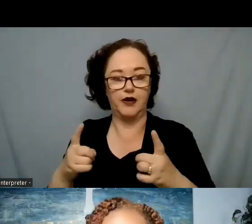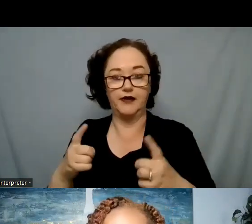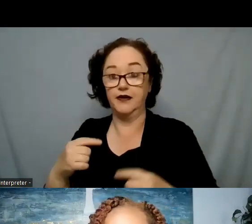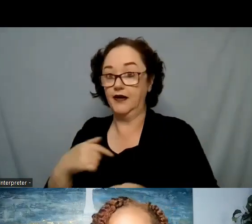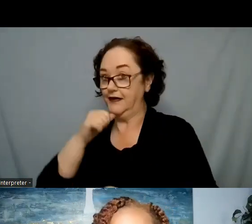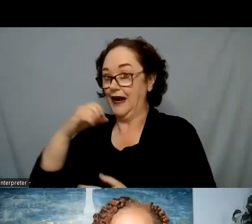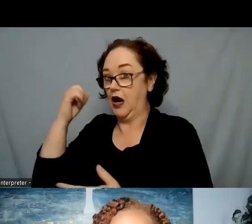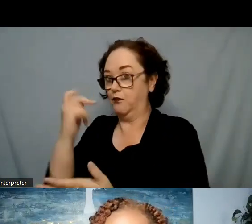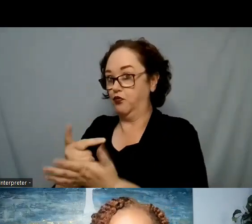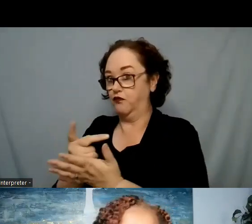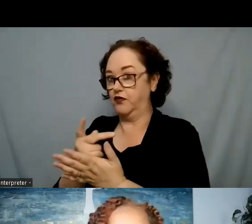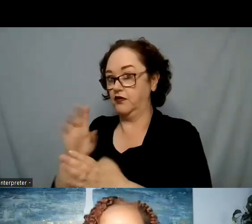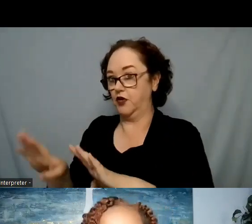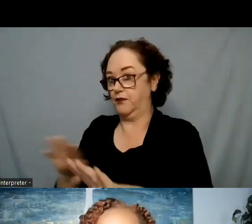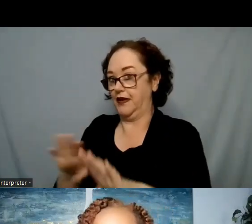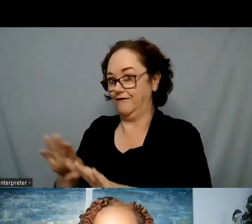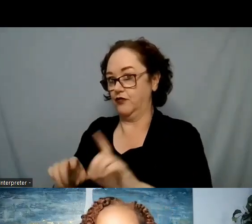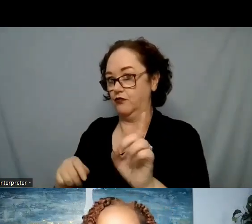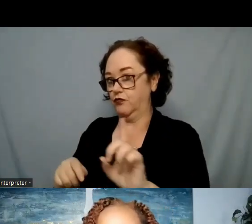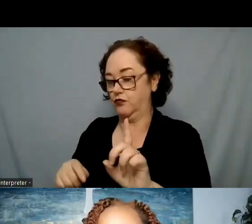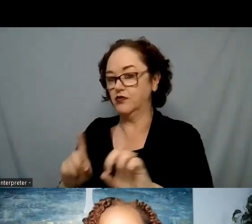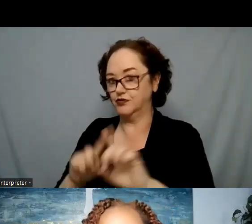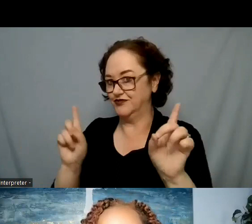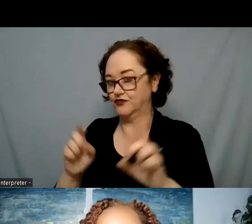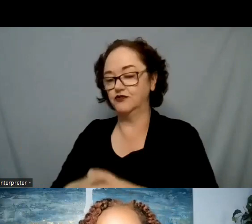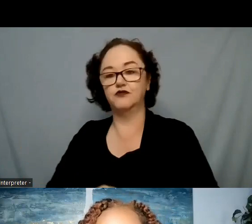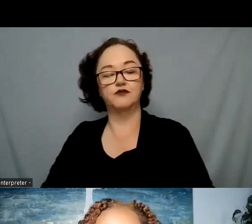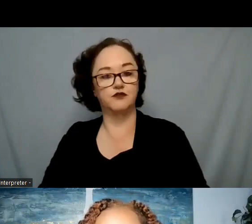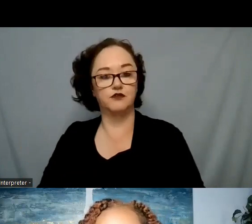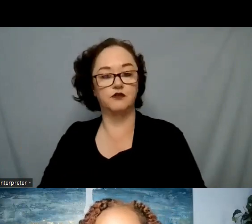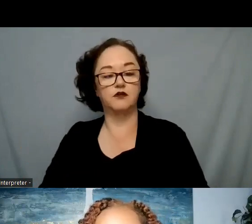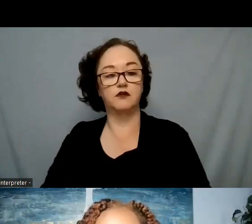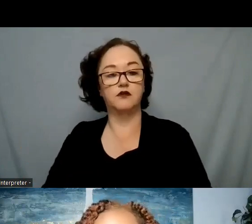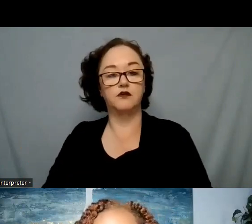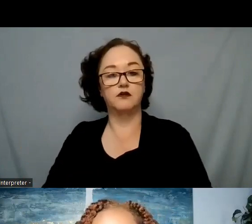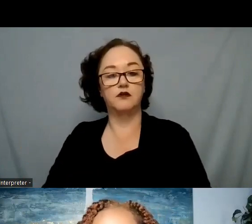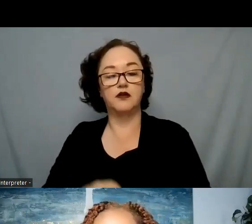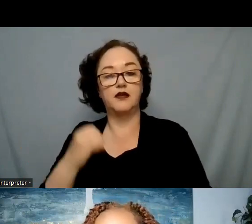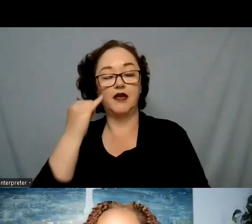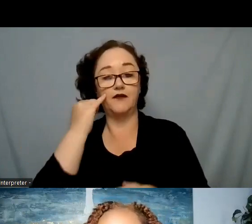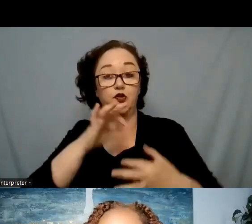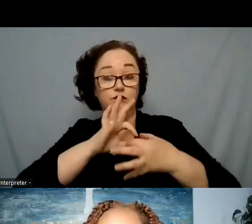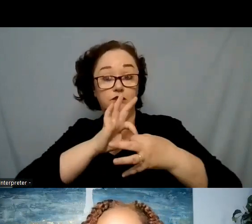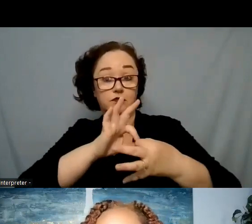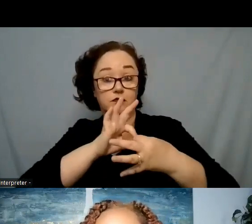behavior that they're currently exhibiting because when you connect with the emotion that's what often